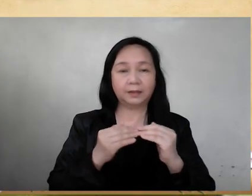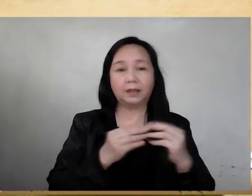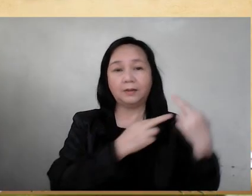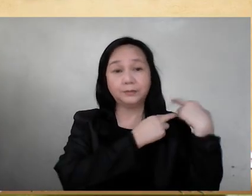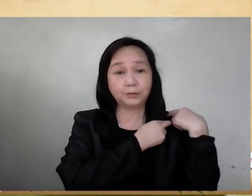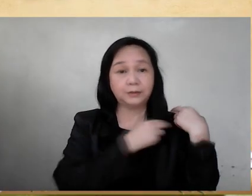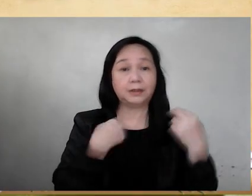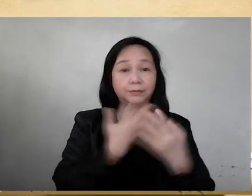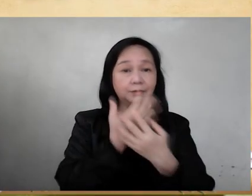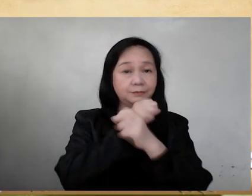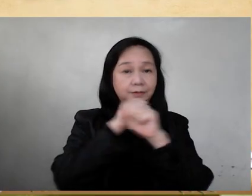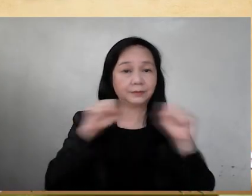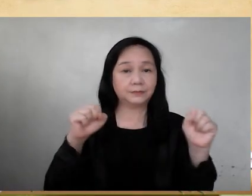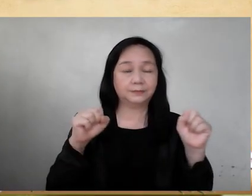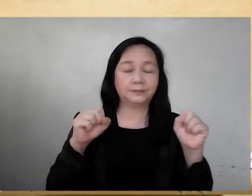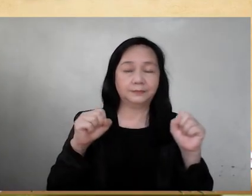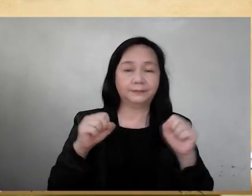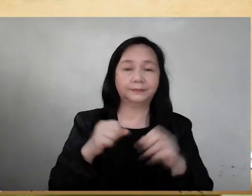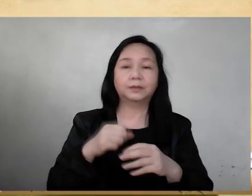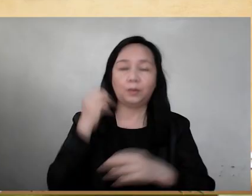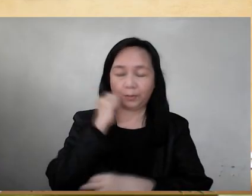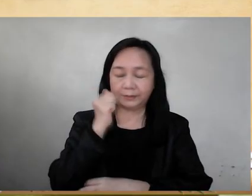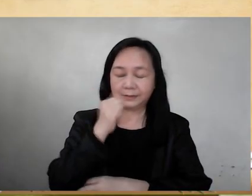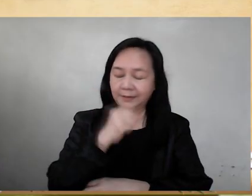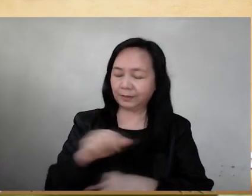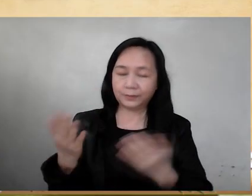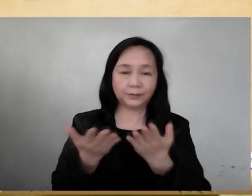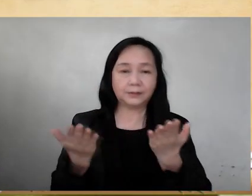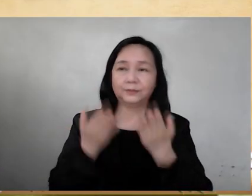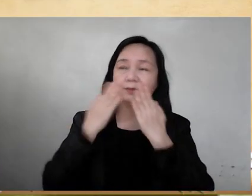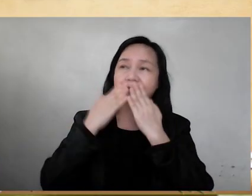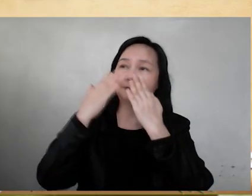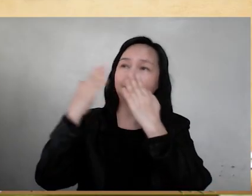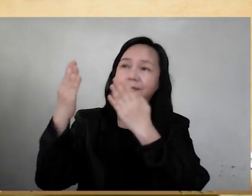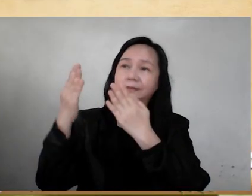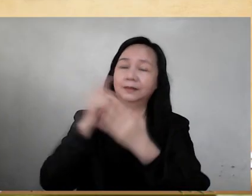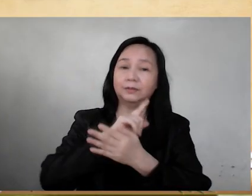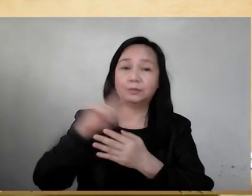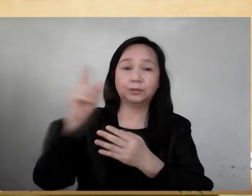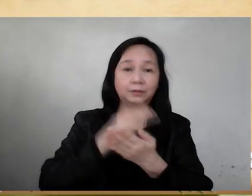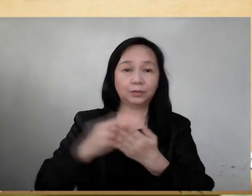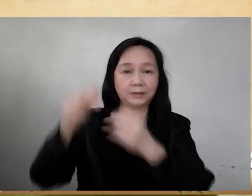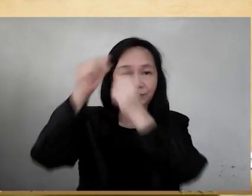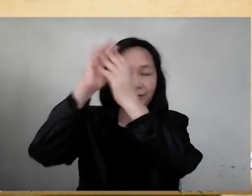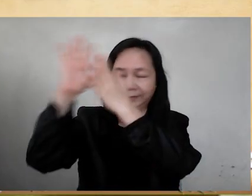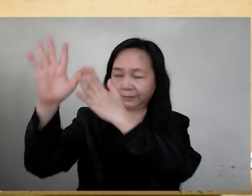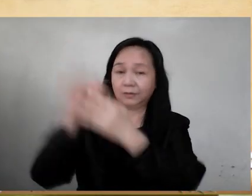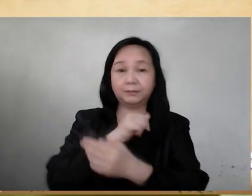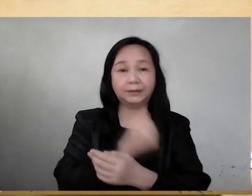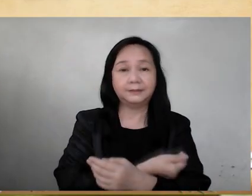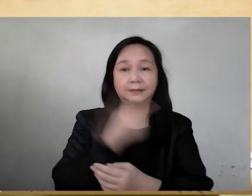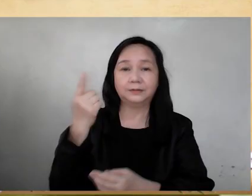right and just our duty and our salvation always and everywhere to give you thanks, Lord, Holy Father,